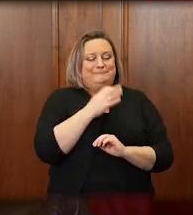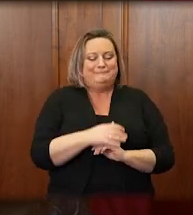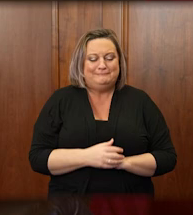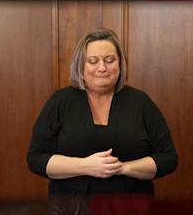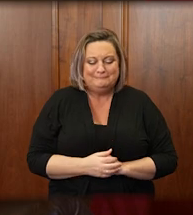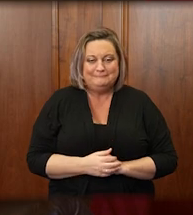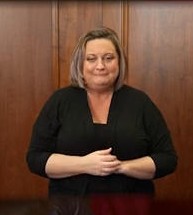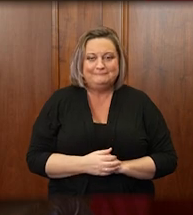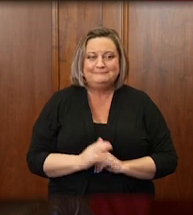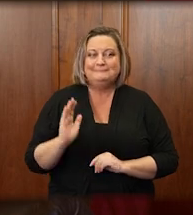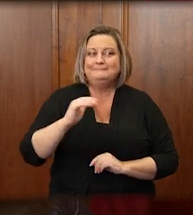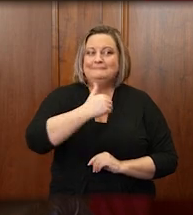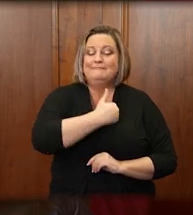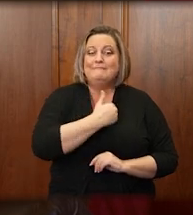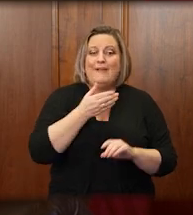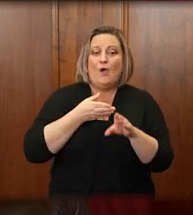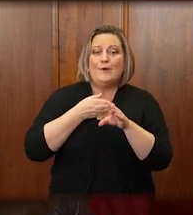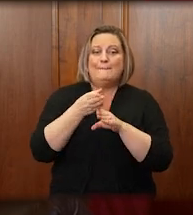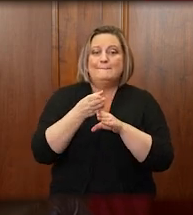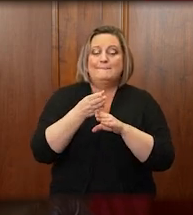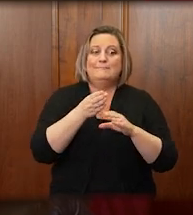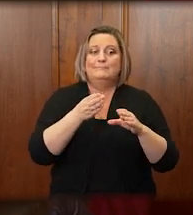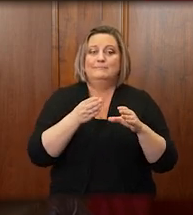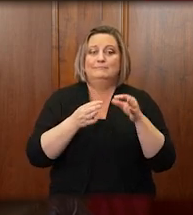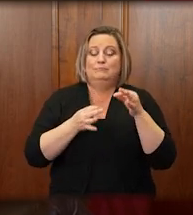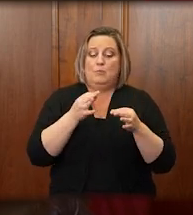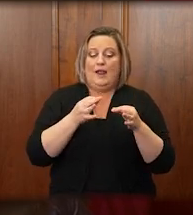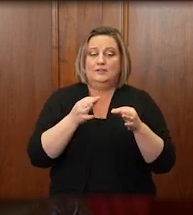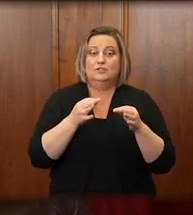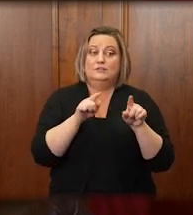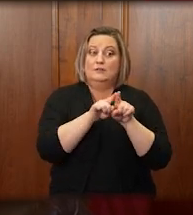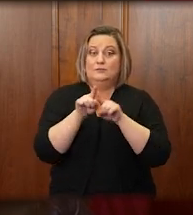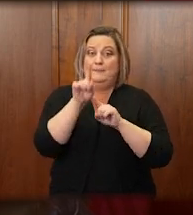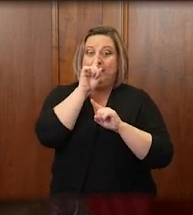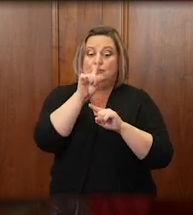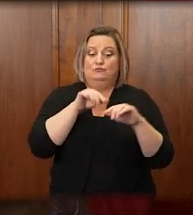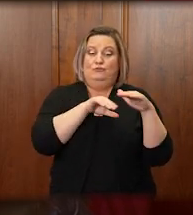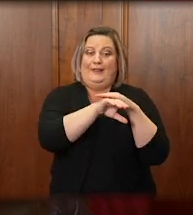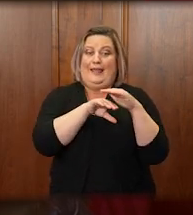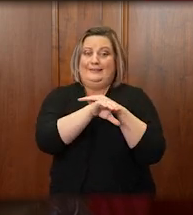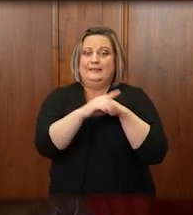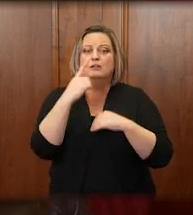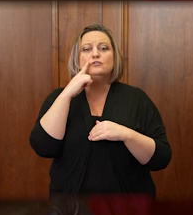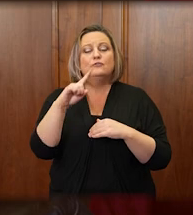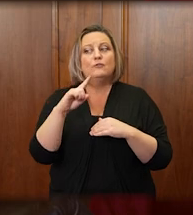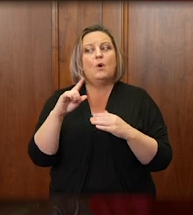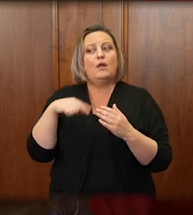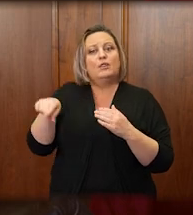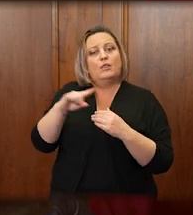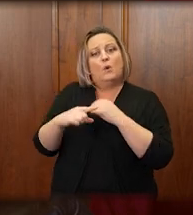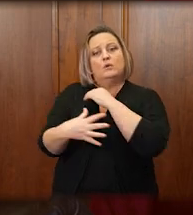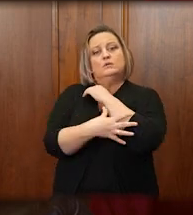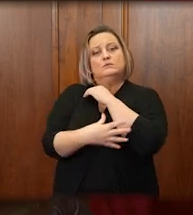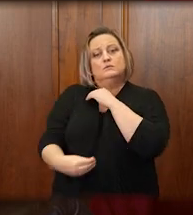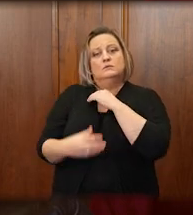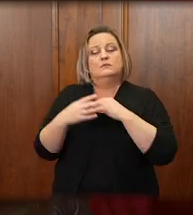Our branch has also been responsible for assuring access to justice for the least financially fortunate among us.